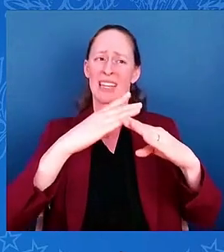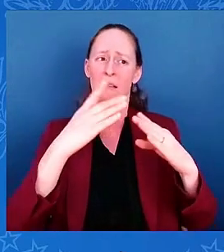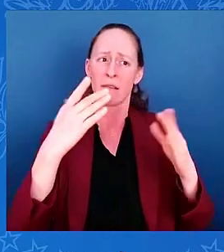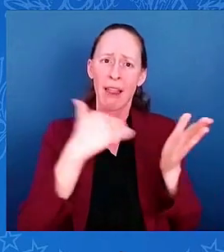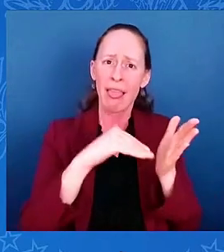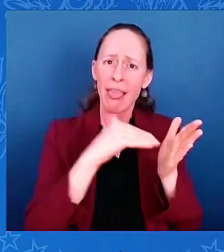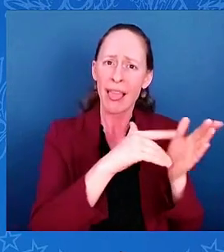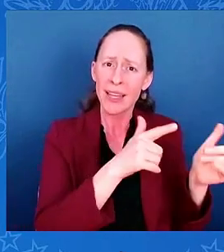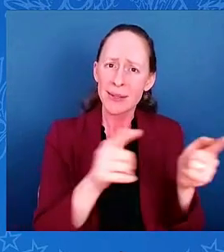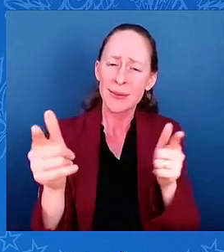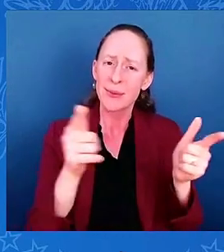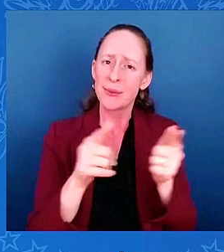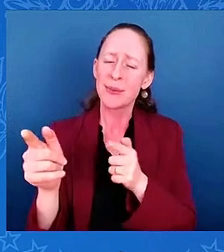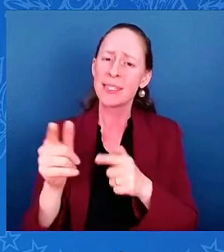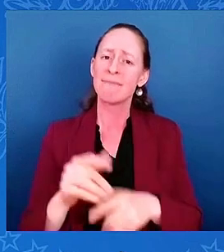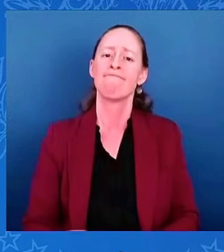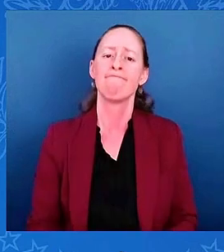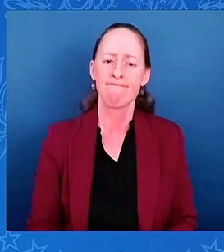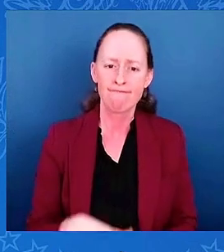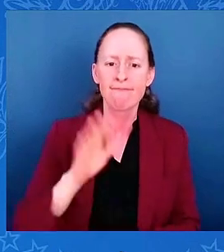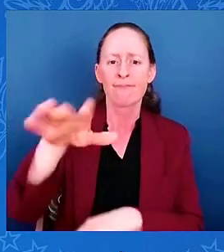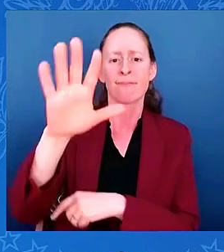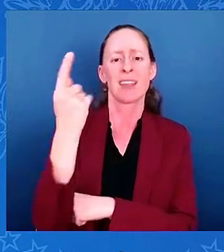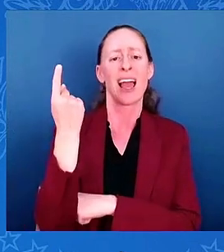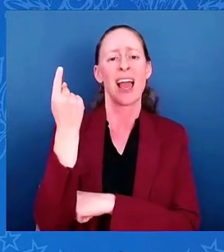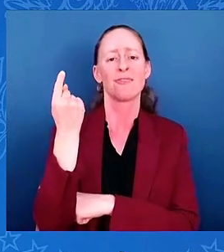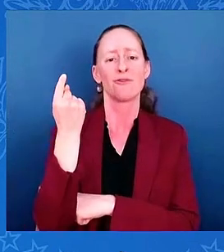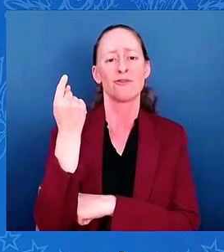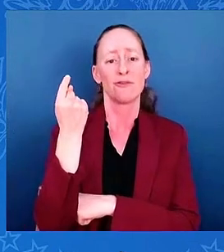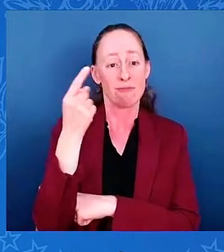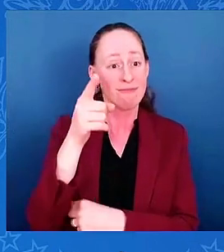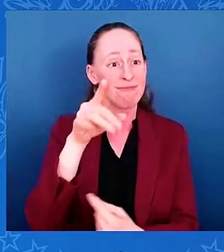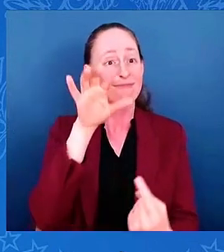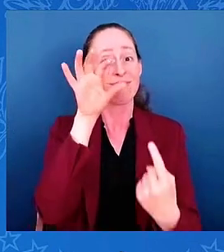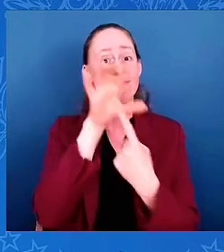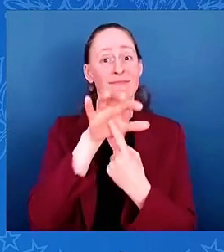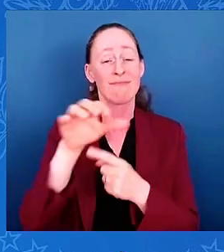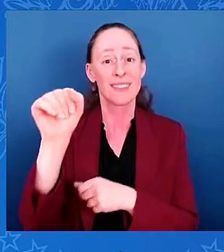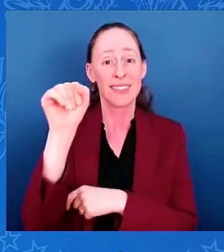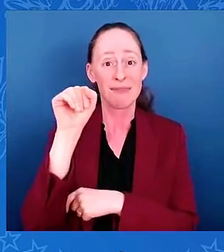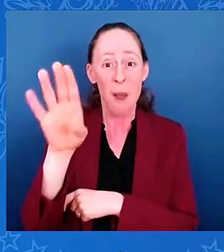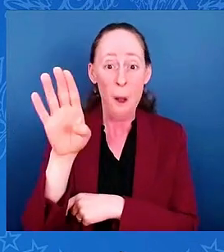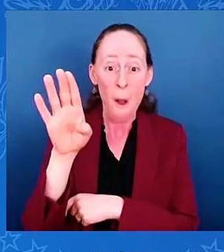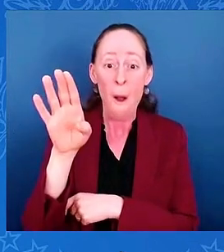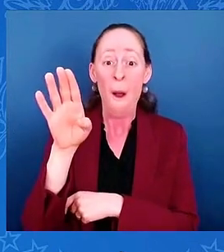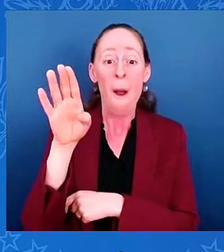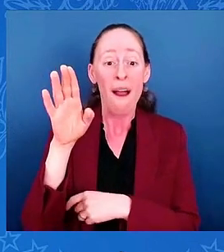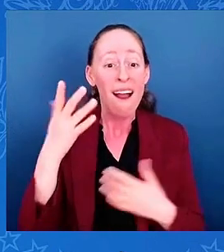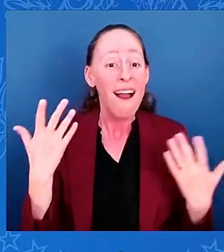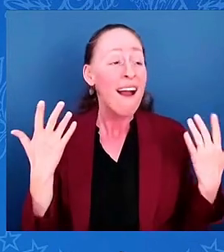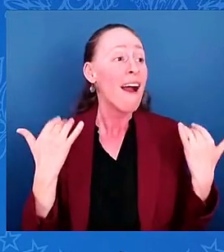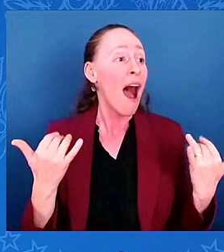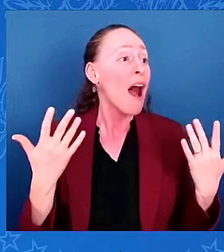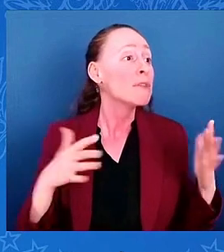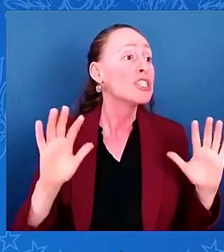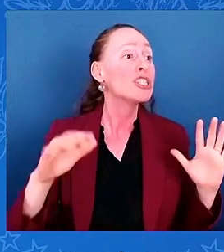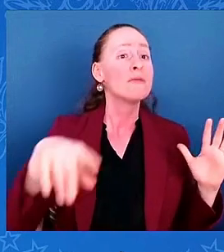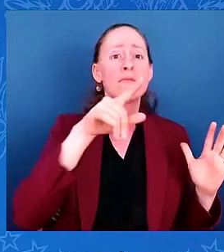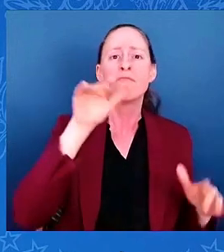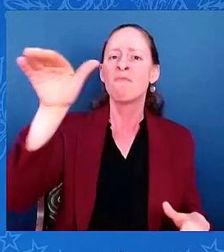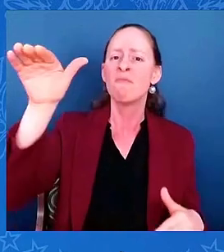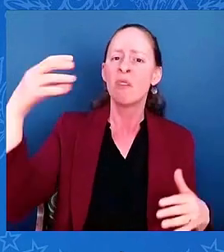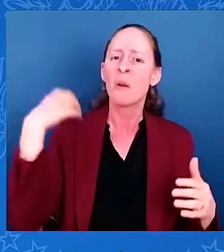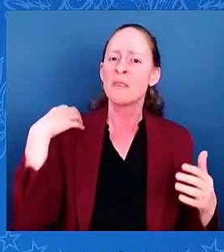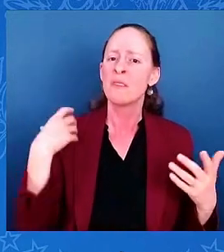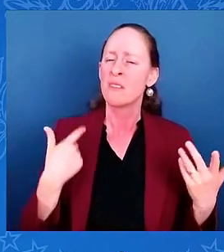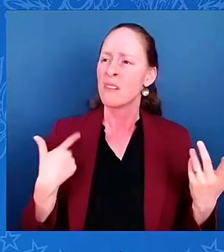players come up to Coach Reed and ask what they could do to do better, to be better. Even at the peak of their success, they were looking for ways to